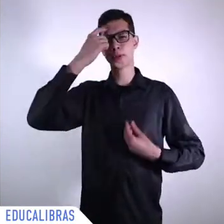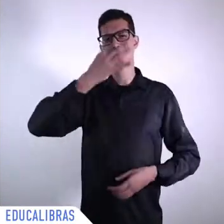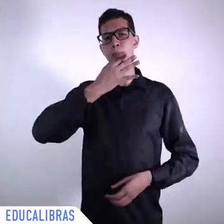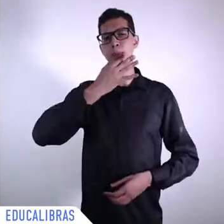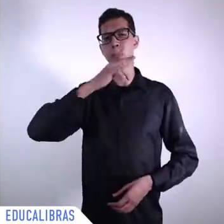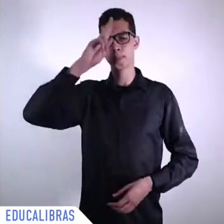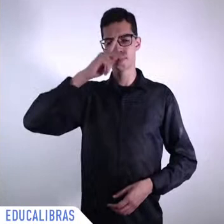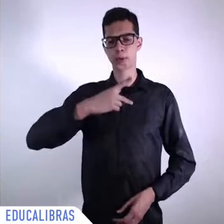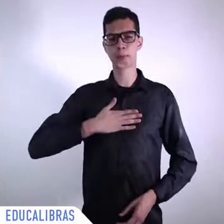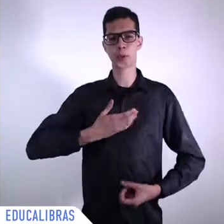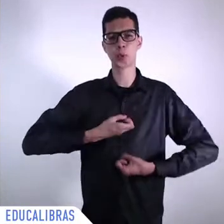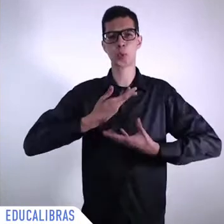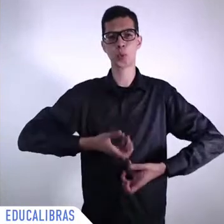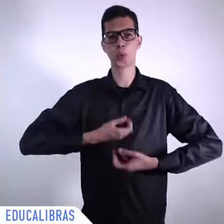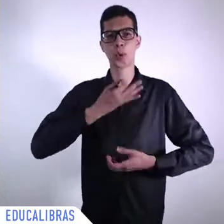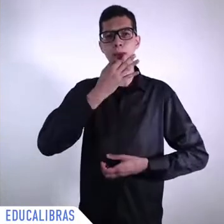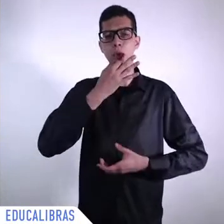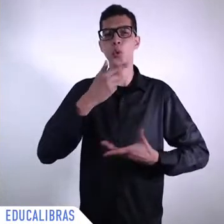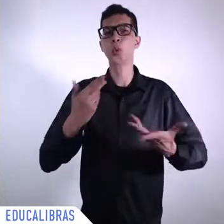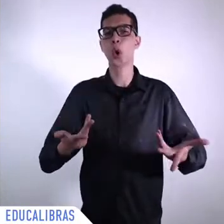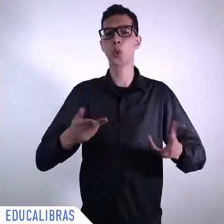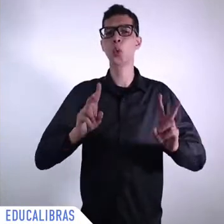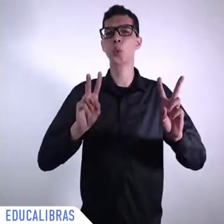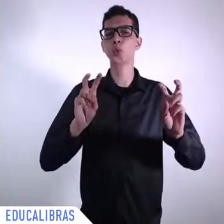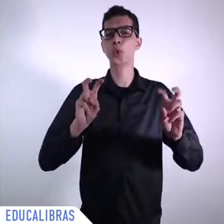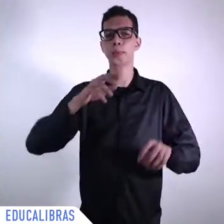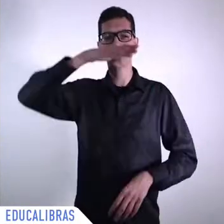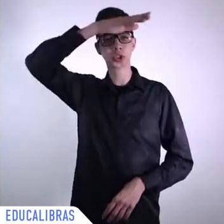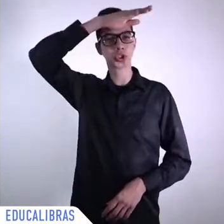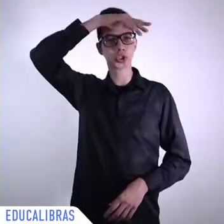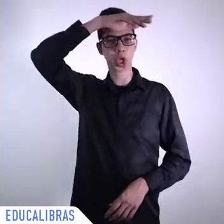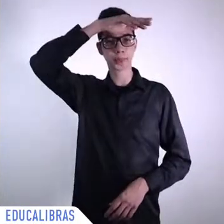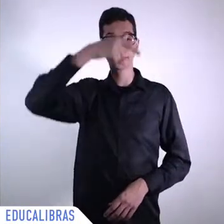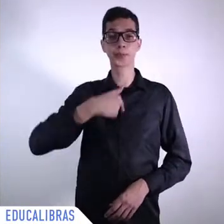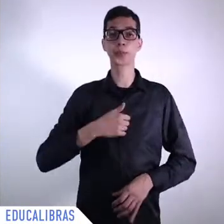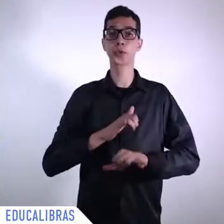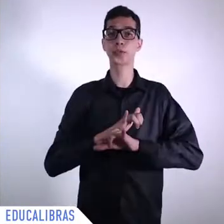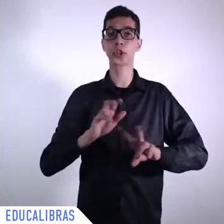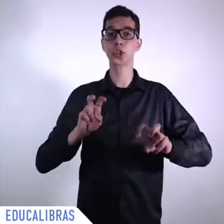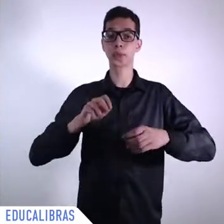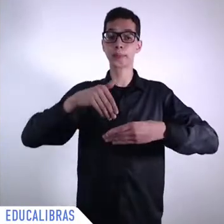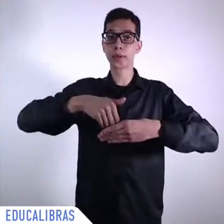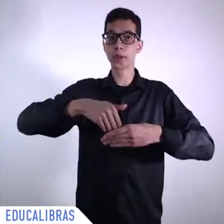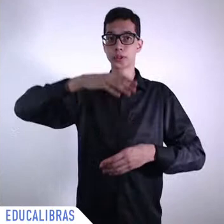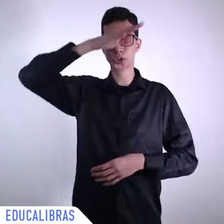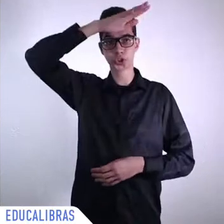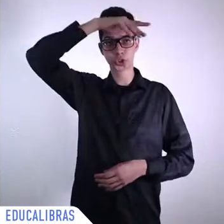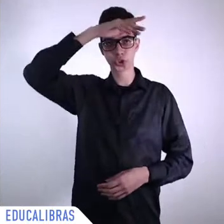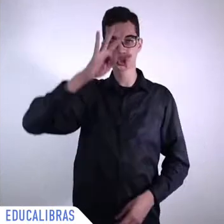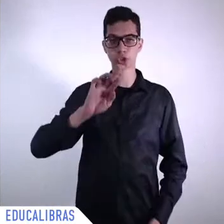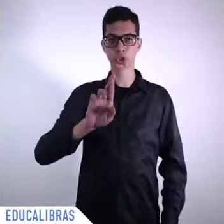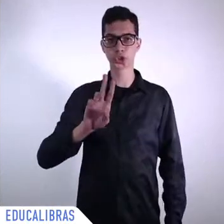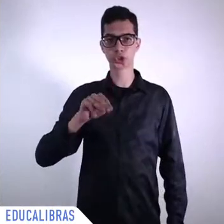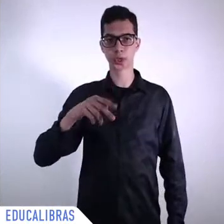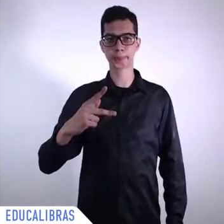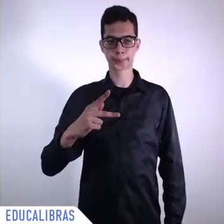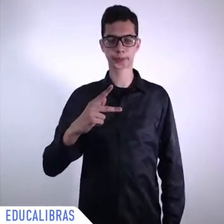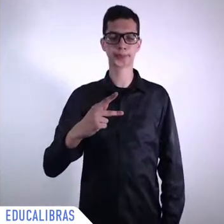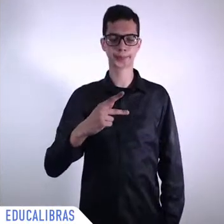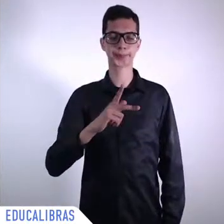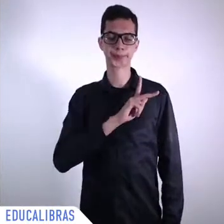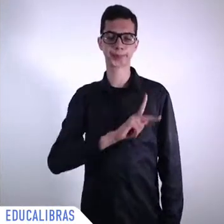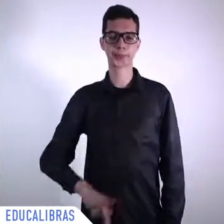Trump election and they were mostly concerned I believe with protectionism areas like steel I mean